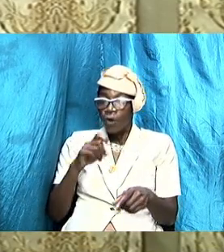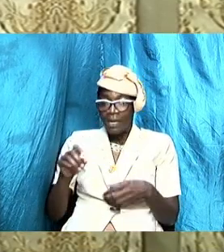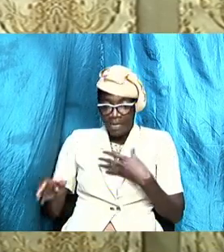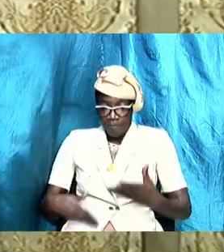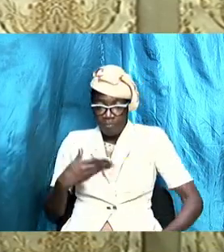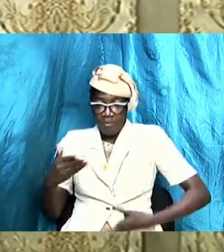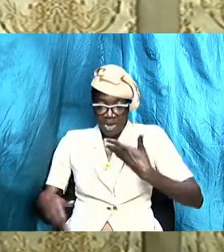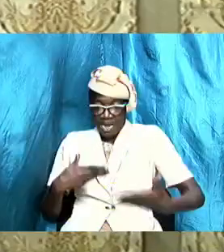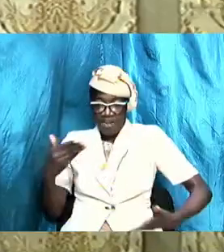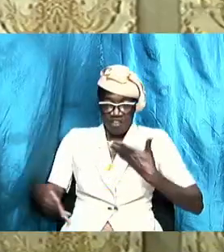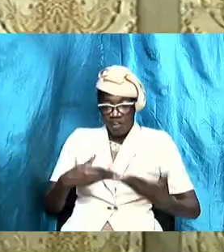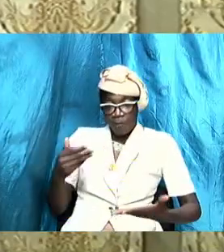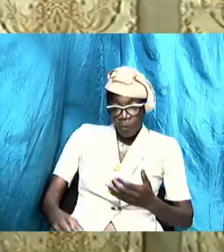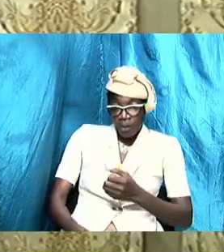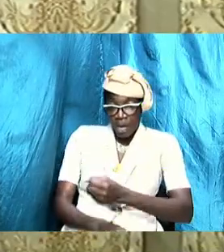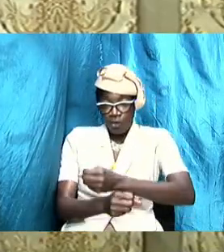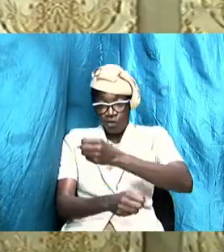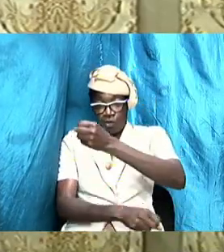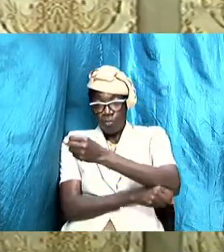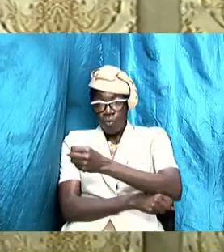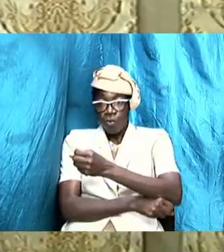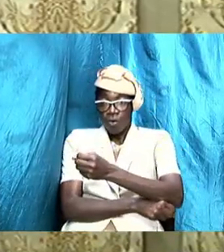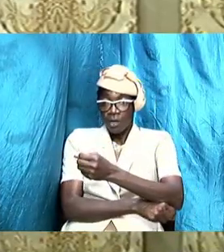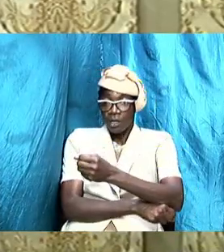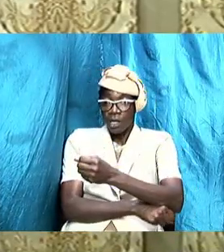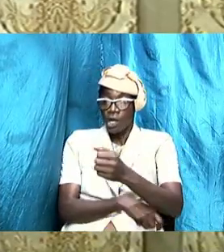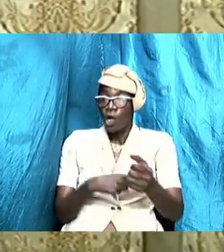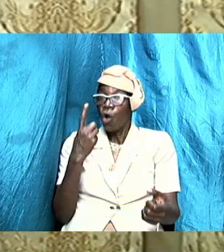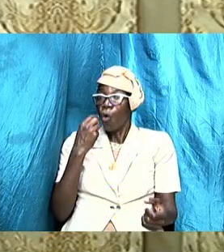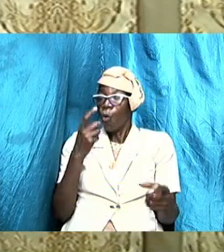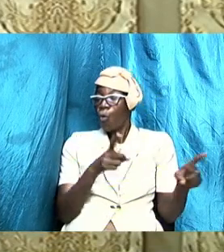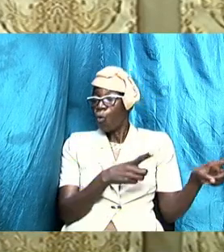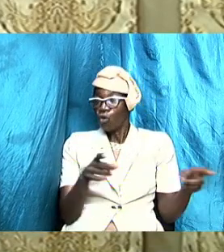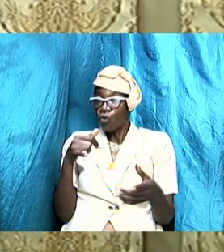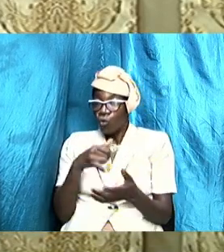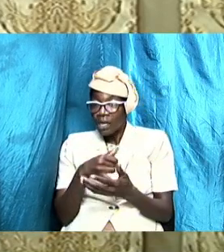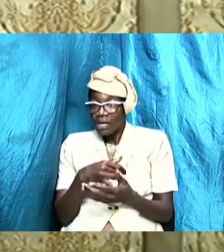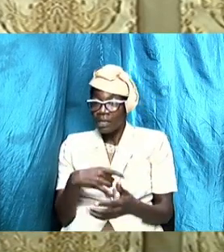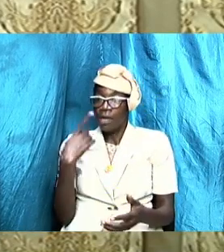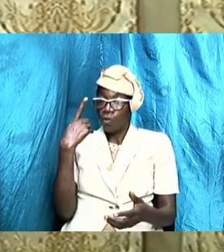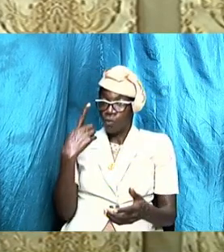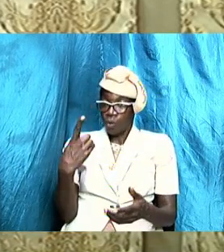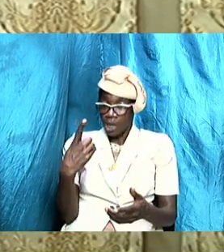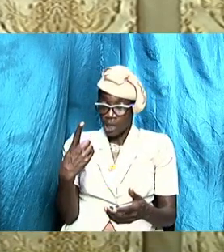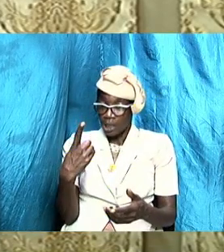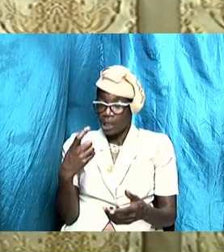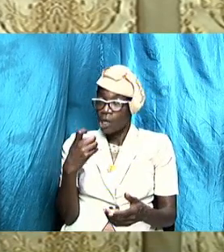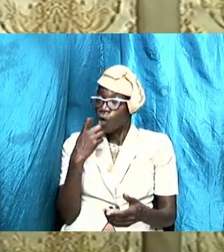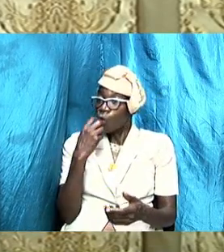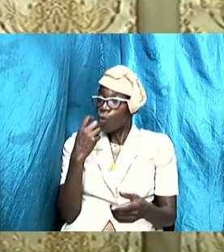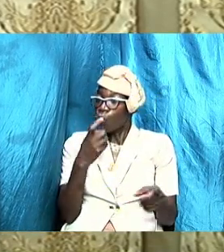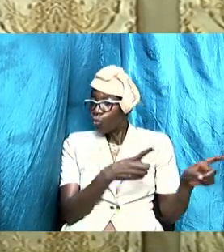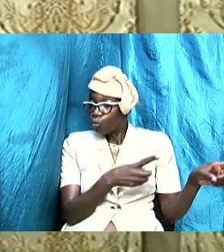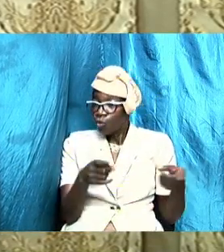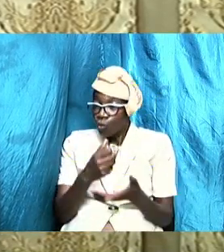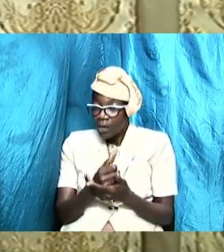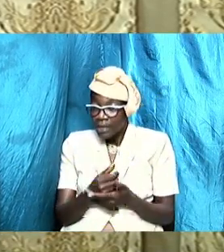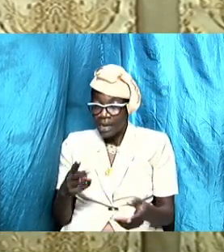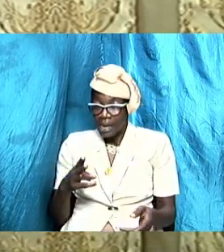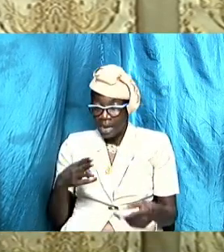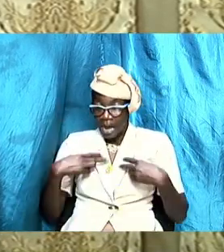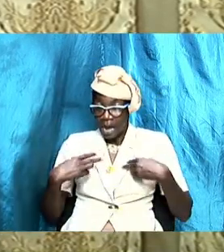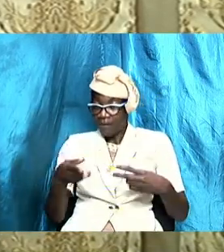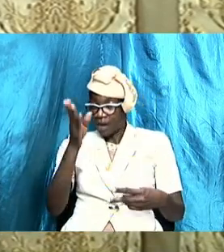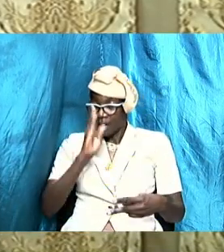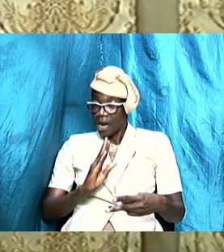and support them that do it so the ones that are doing it have got to confront but the one